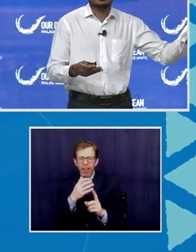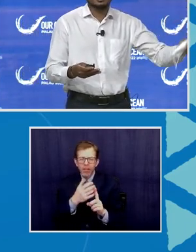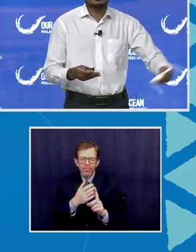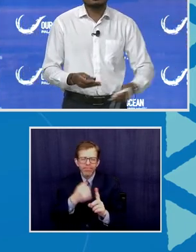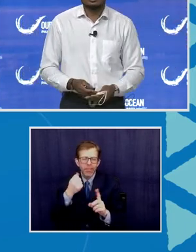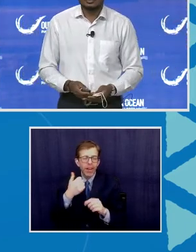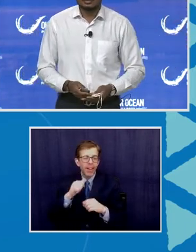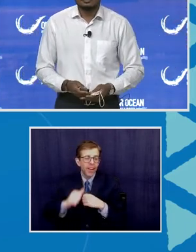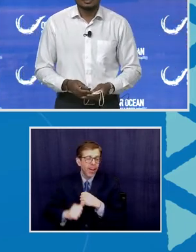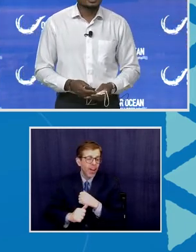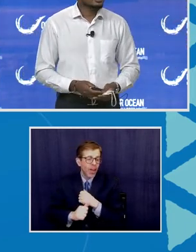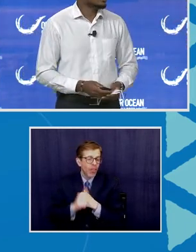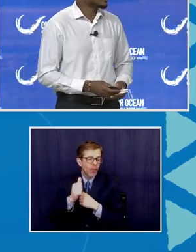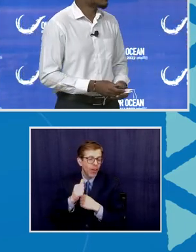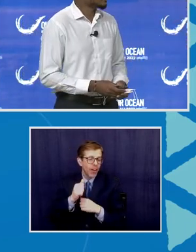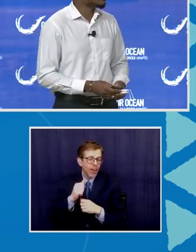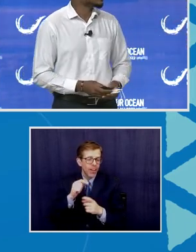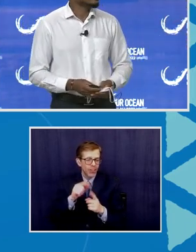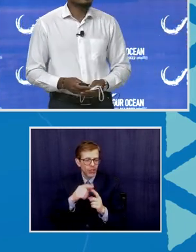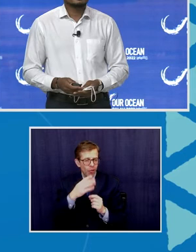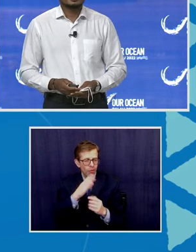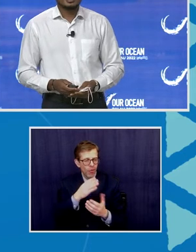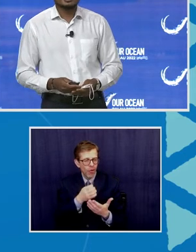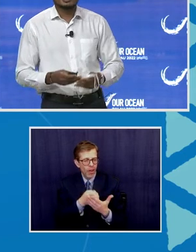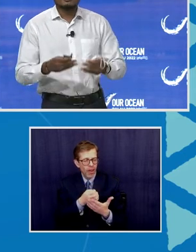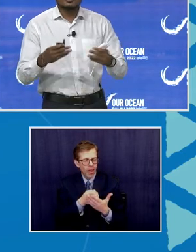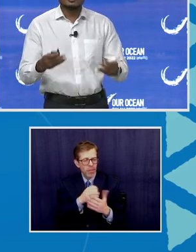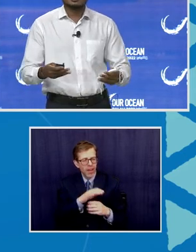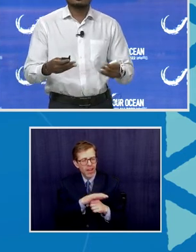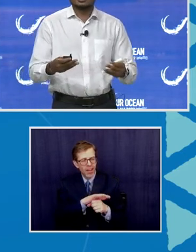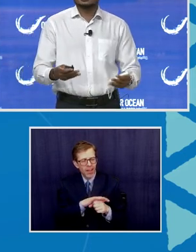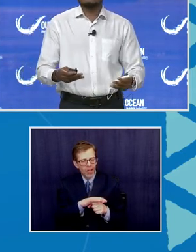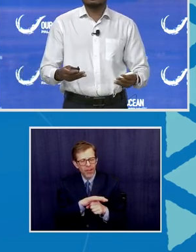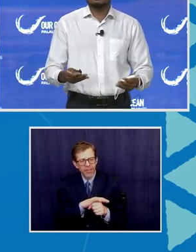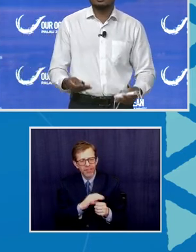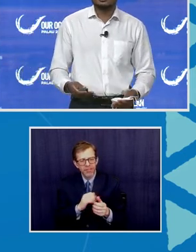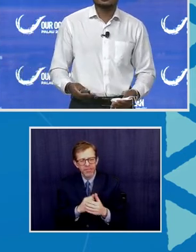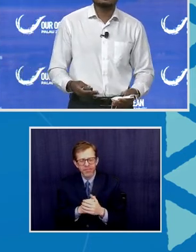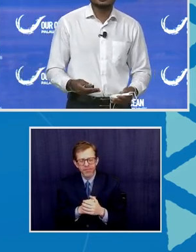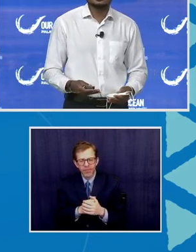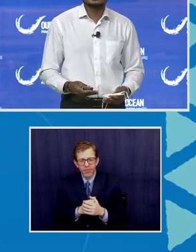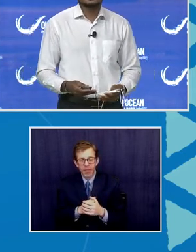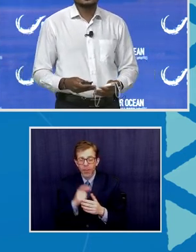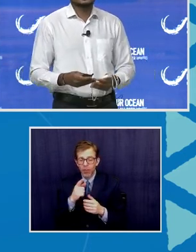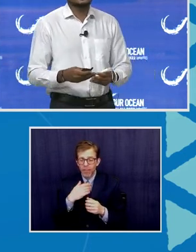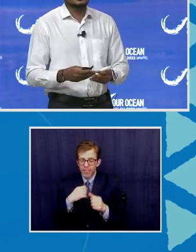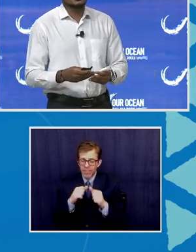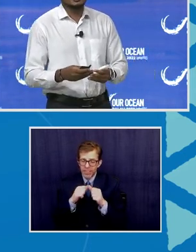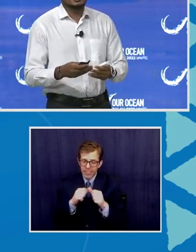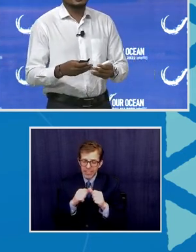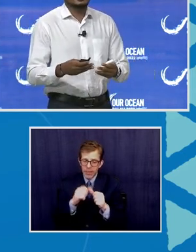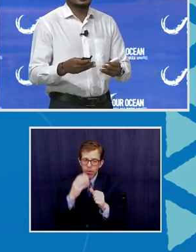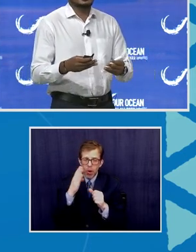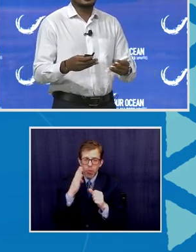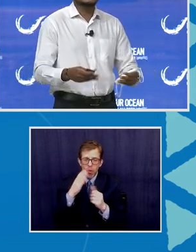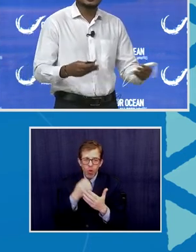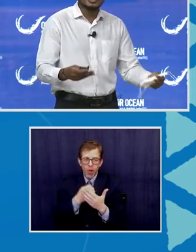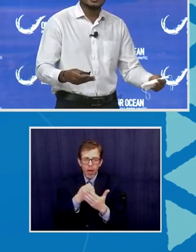in the blue economy area. And then if you have sustainable blue economies, you,